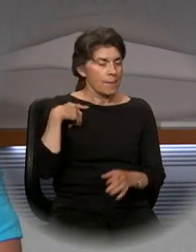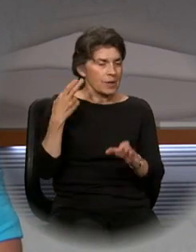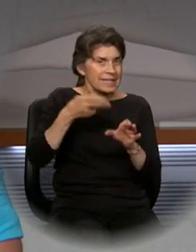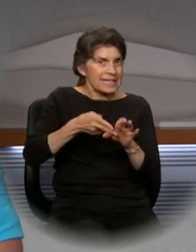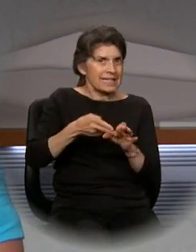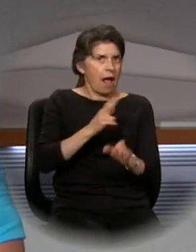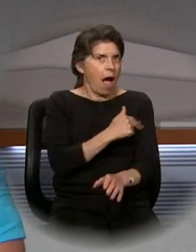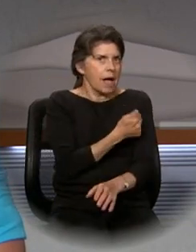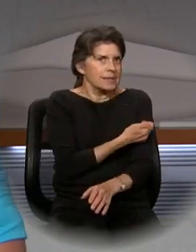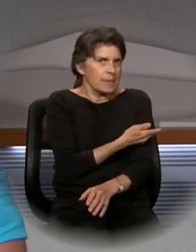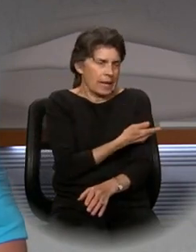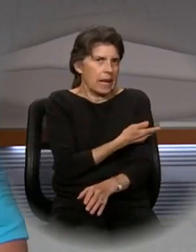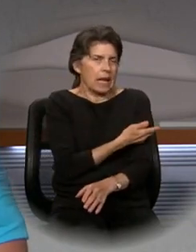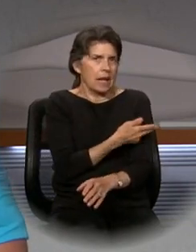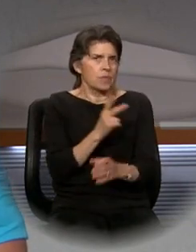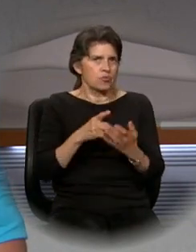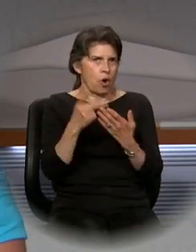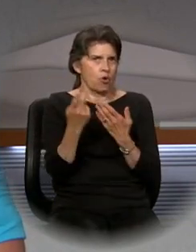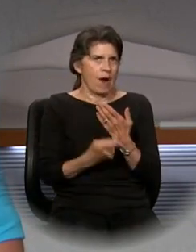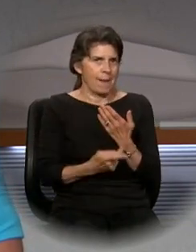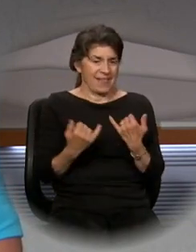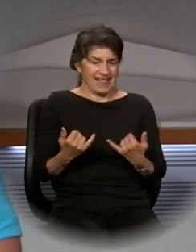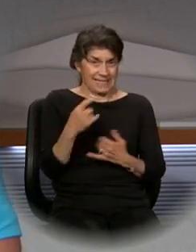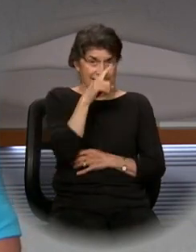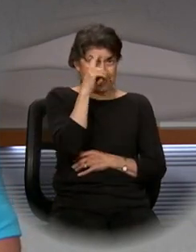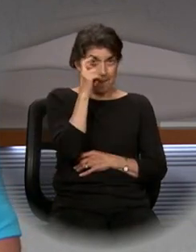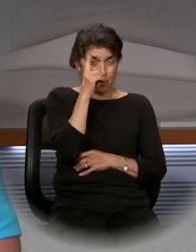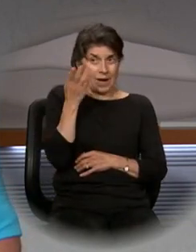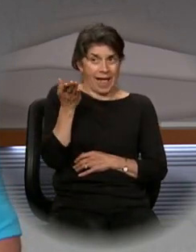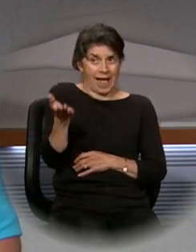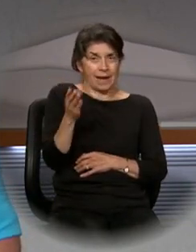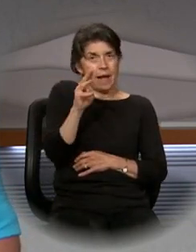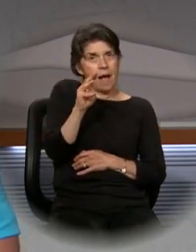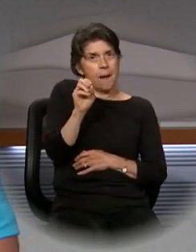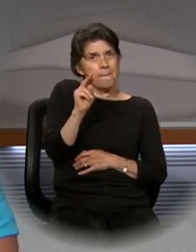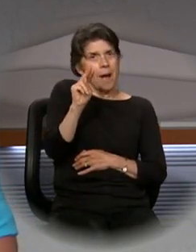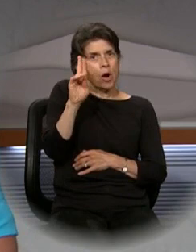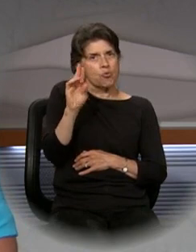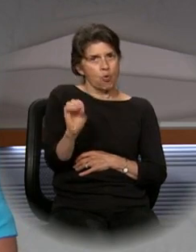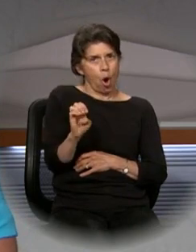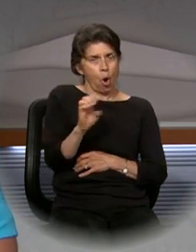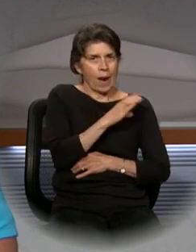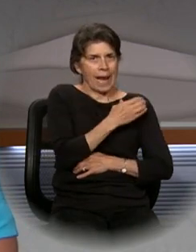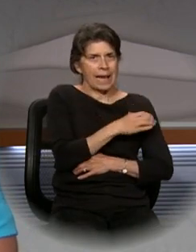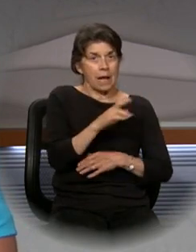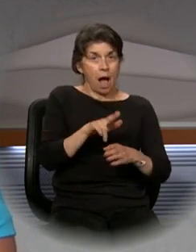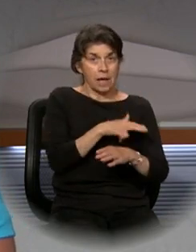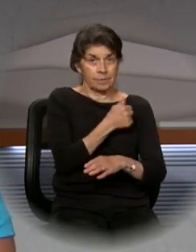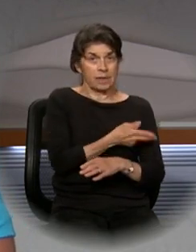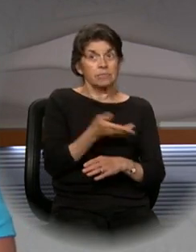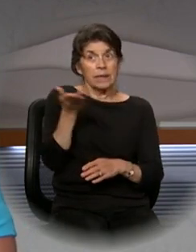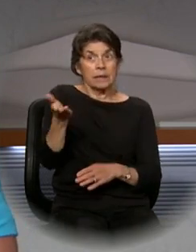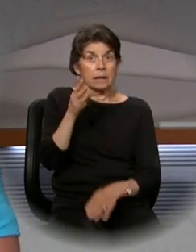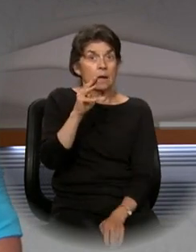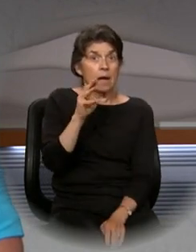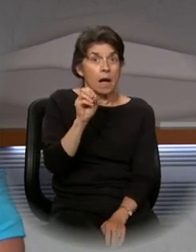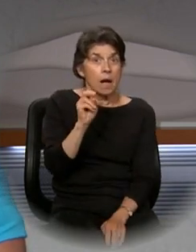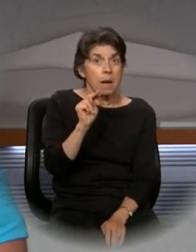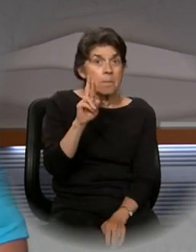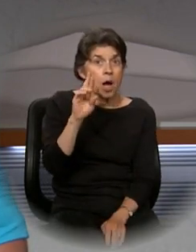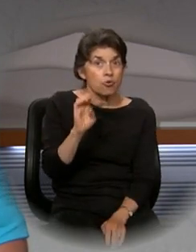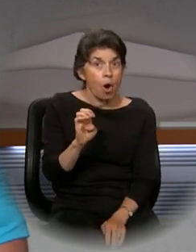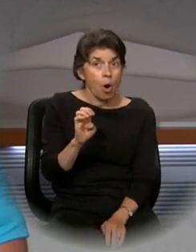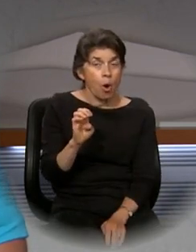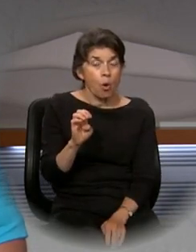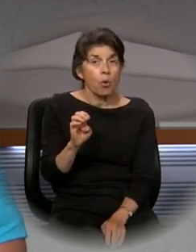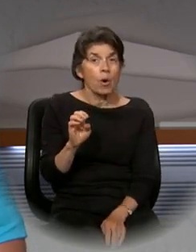hospital chaplain formation program this summer at Monroe Clinic Hospital in Monroe and residing with Monsignor